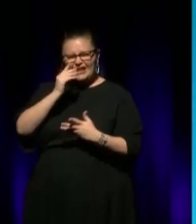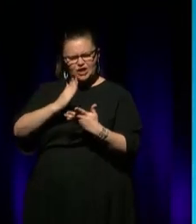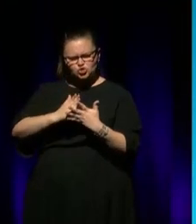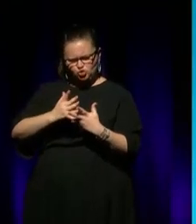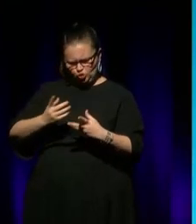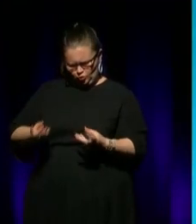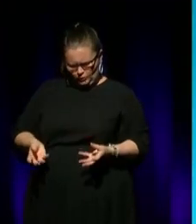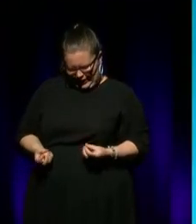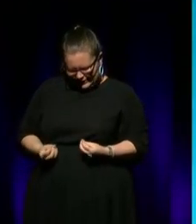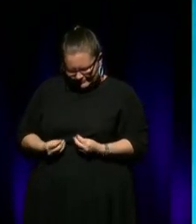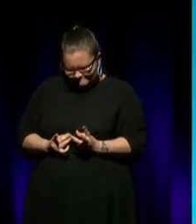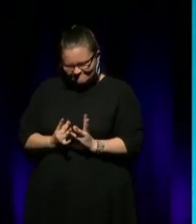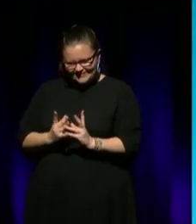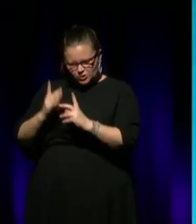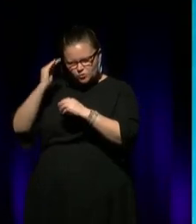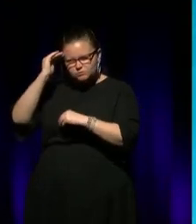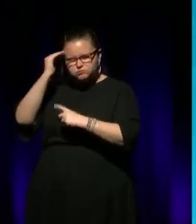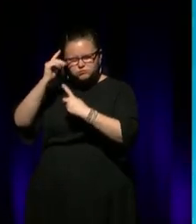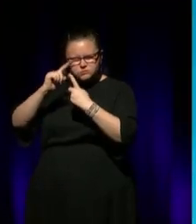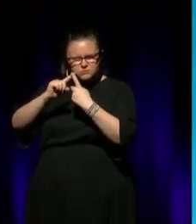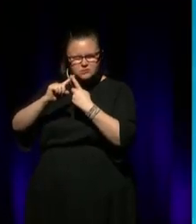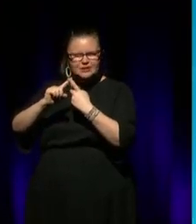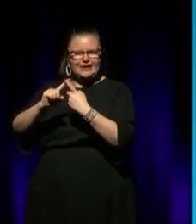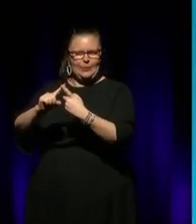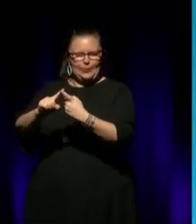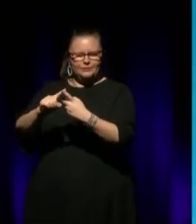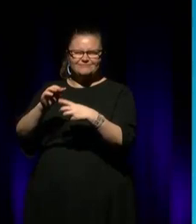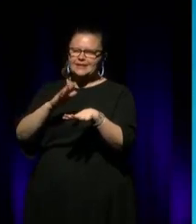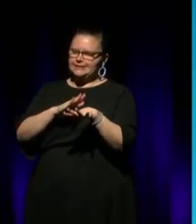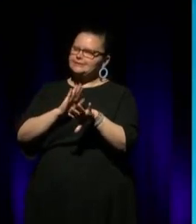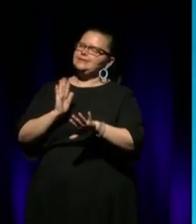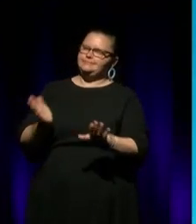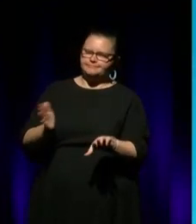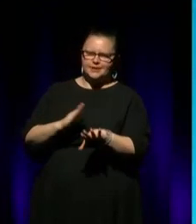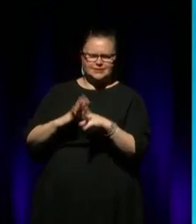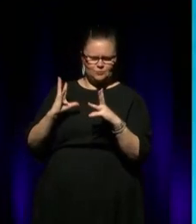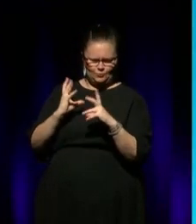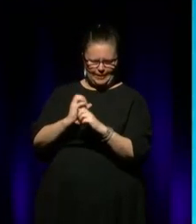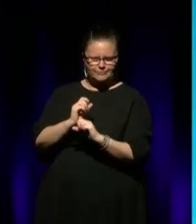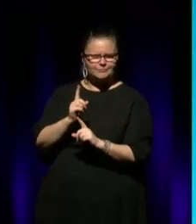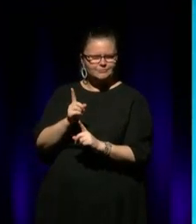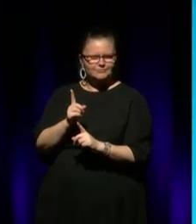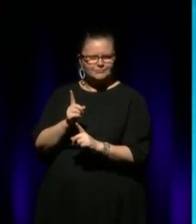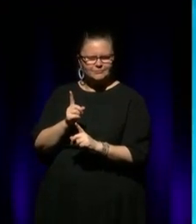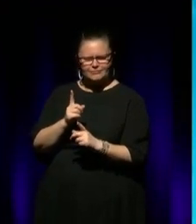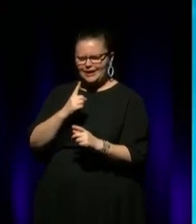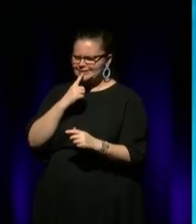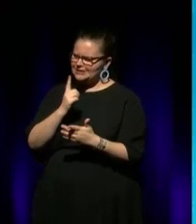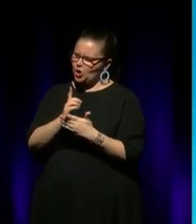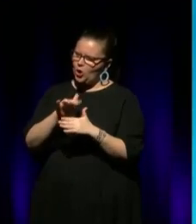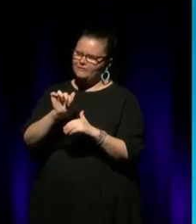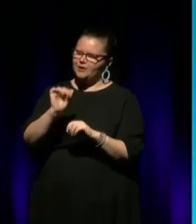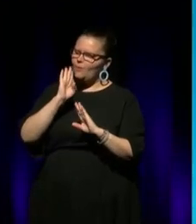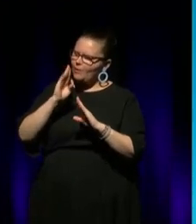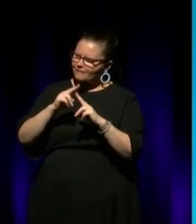keep pushing. You know? I think it's... It's time to wind up. But I think it says a lot about your wonderful family and how they